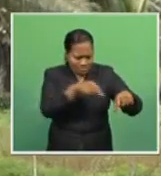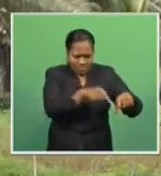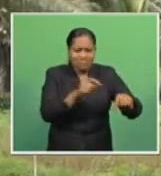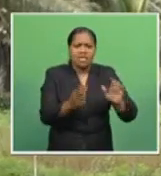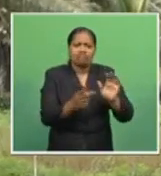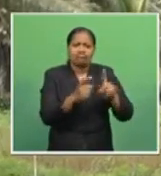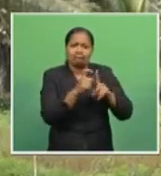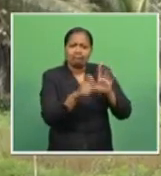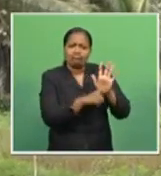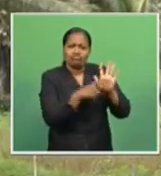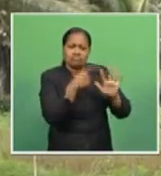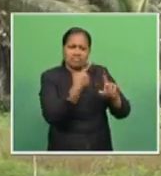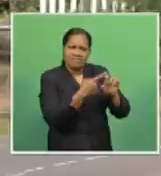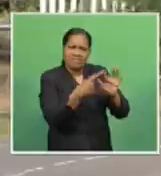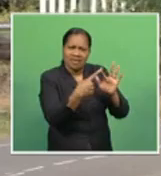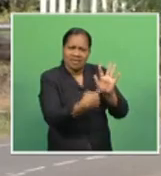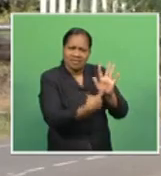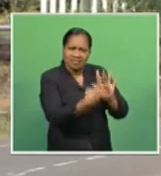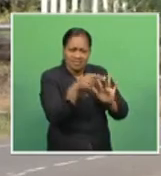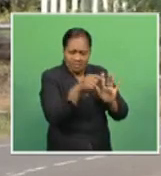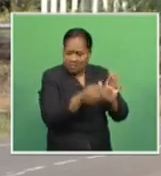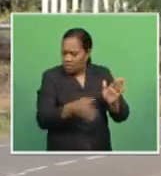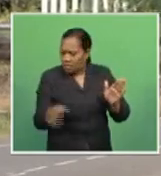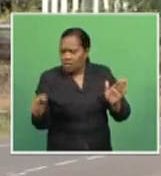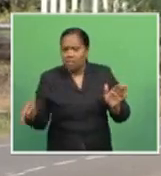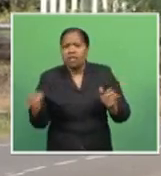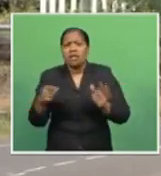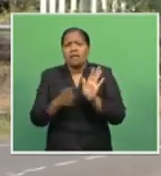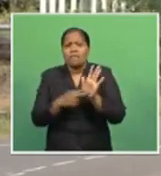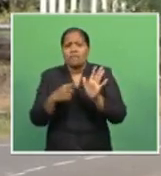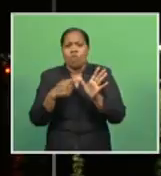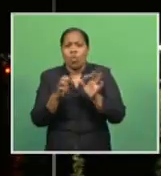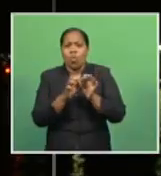Highway, which is under 24-7 police monitoring.